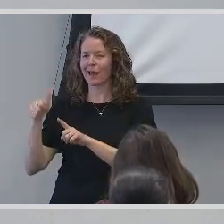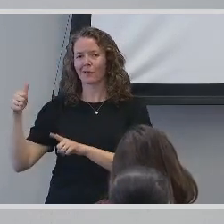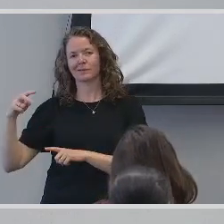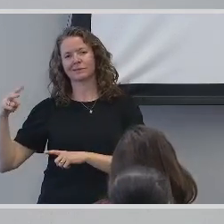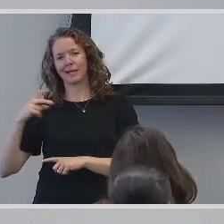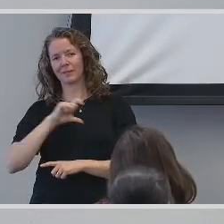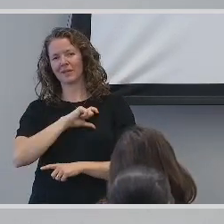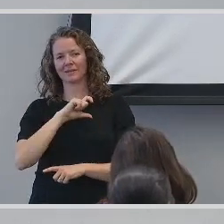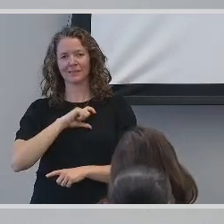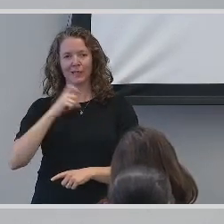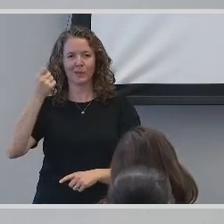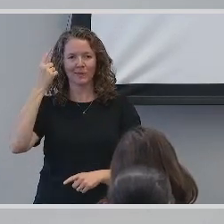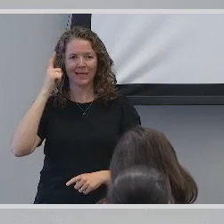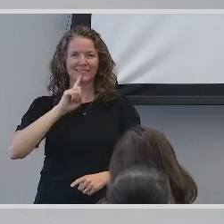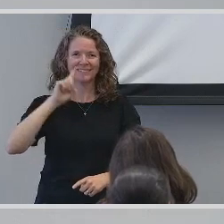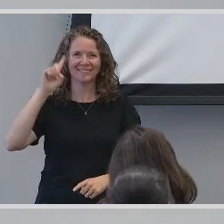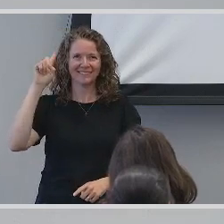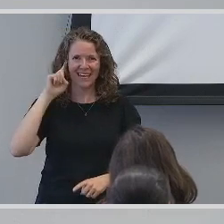different types of deaf individuals.